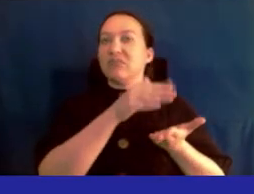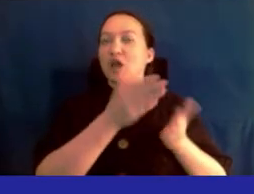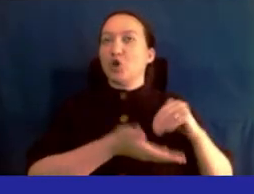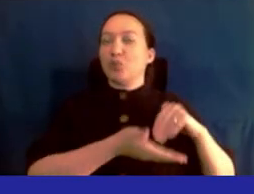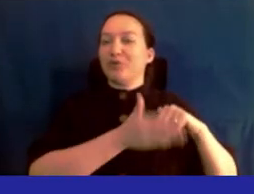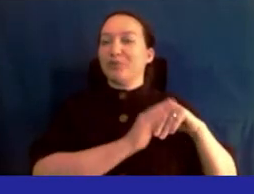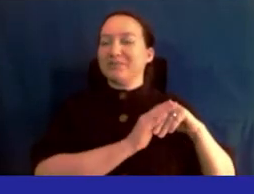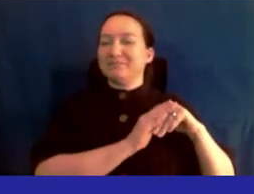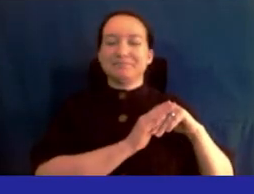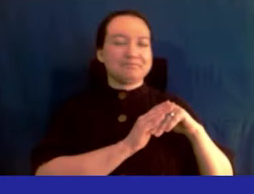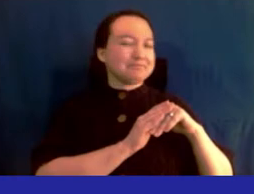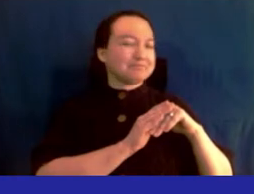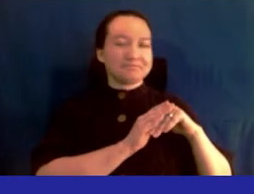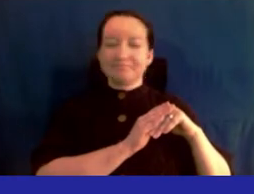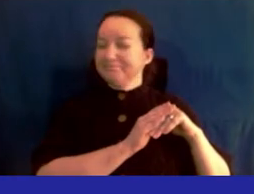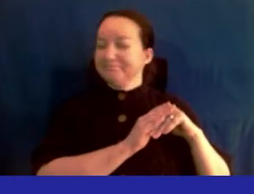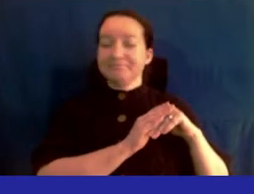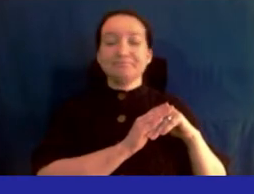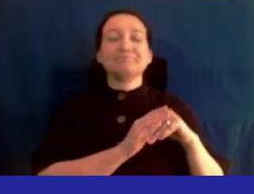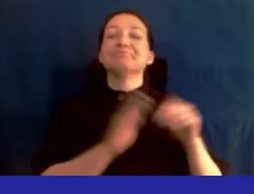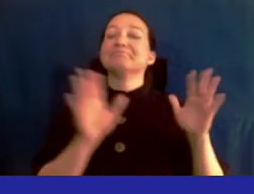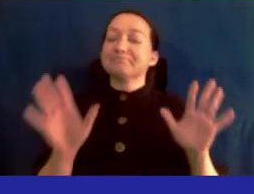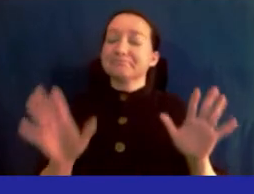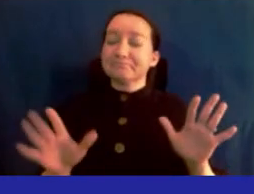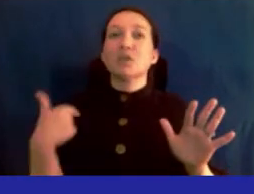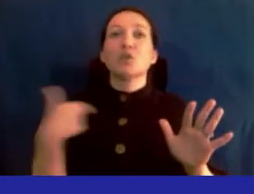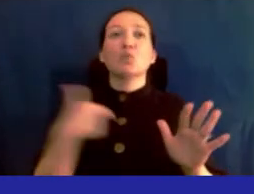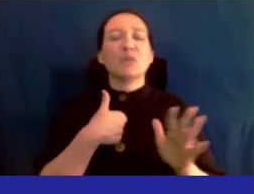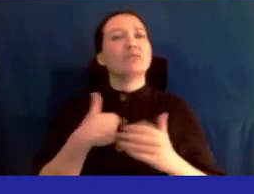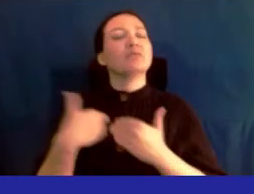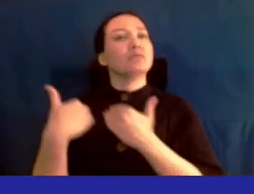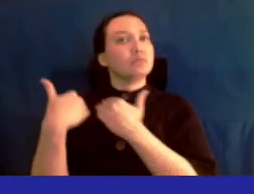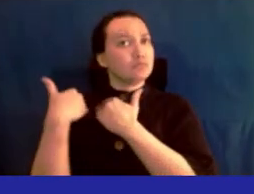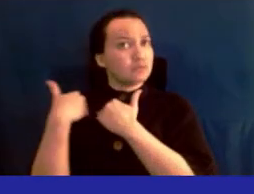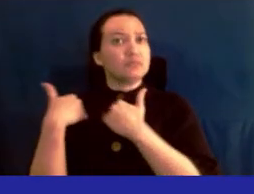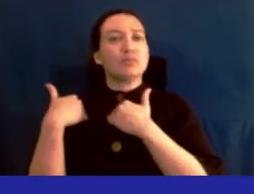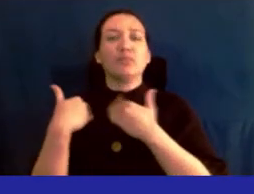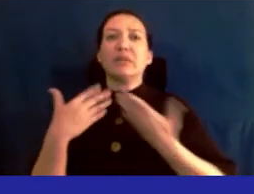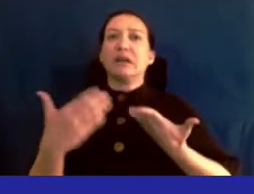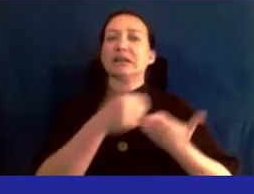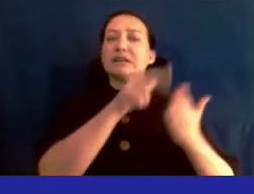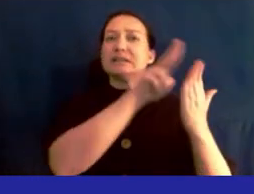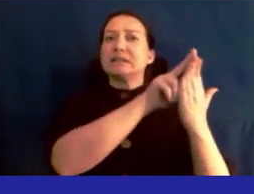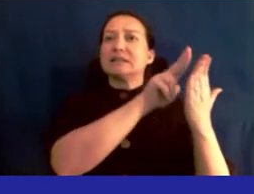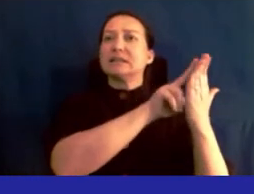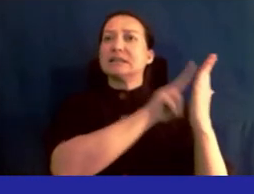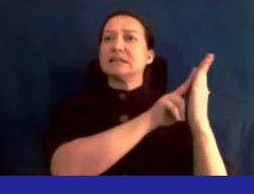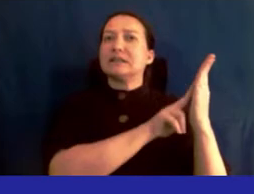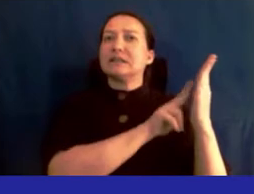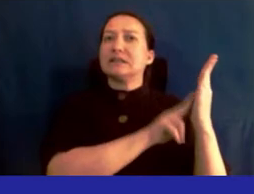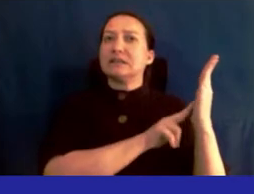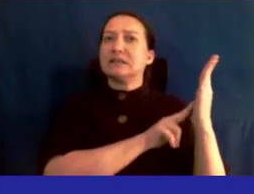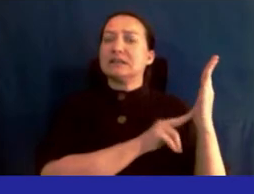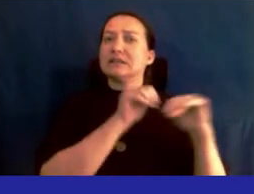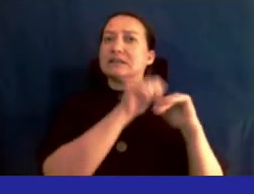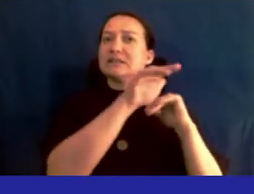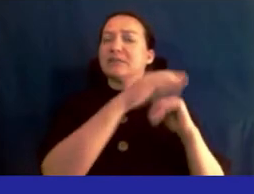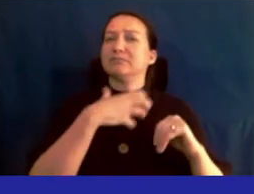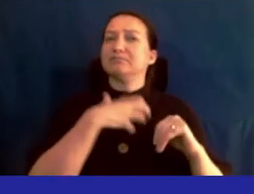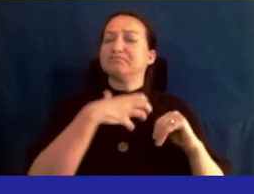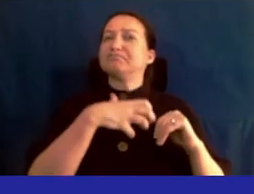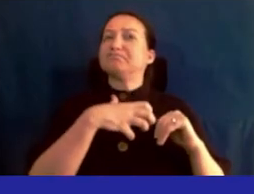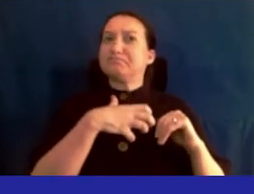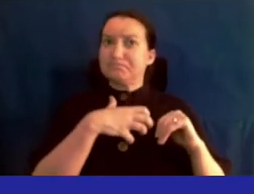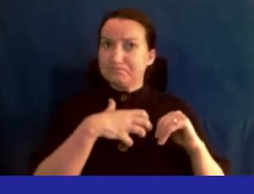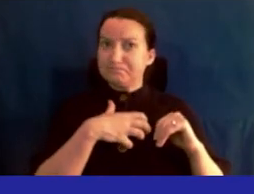that increase. Now, we have done our due diligence. We've collected our signatures. We've submitted our grievance